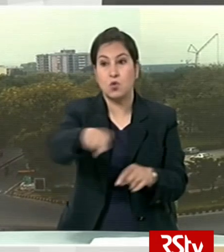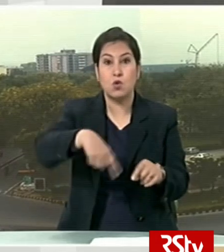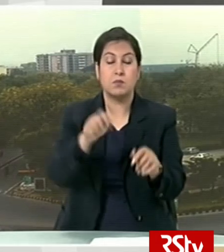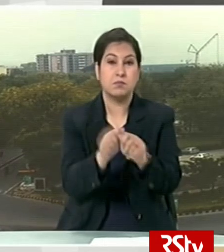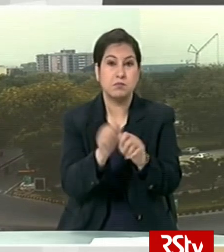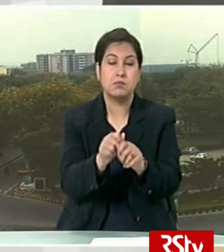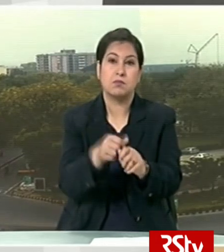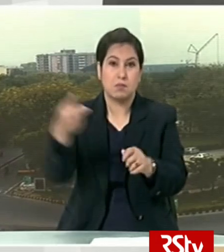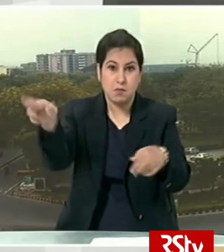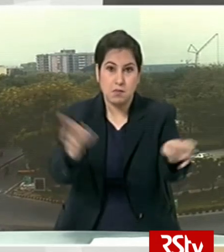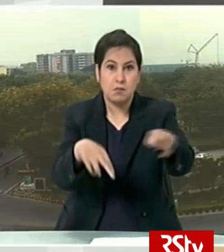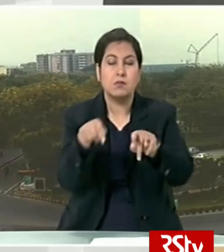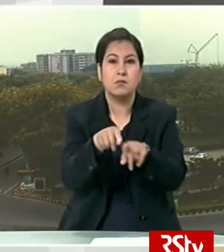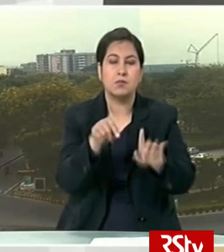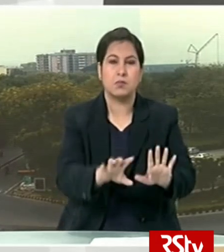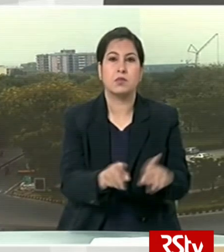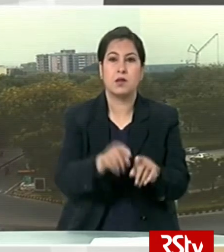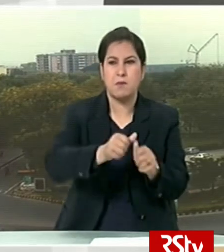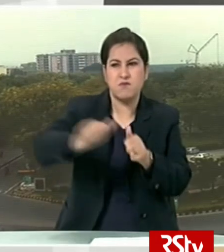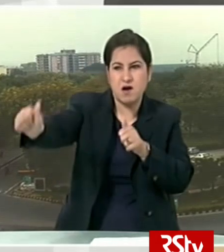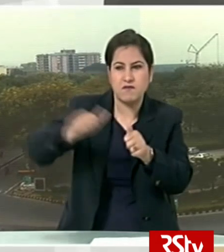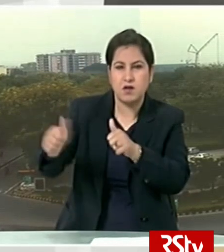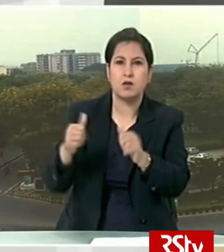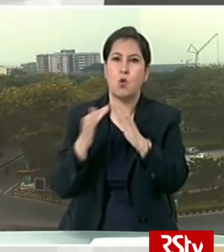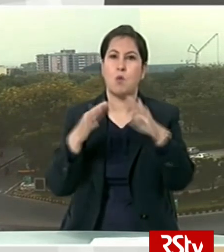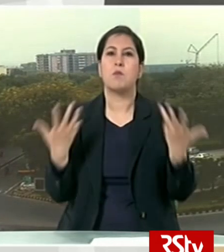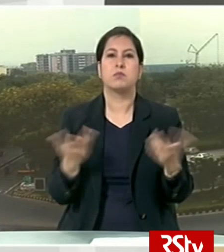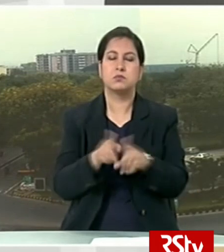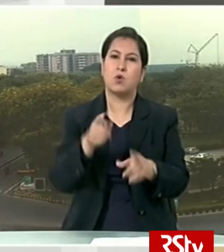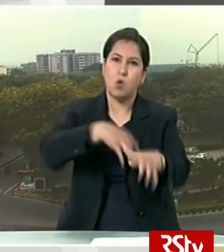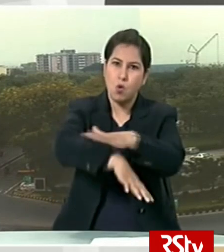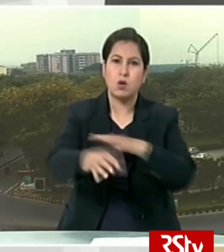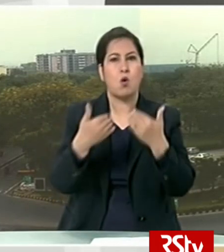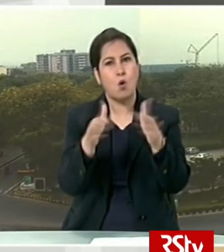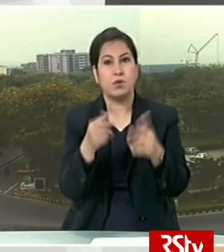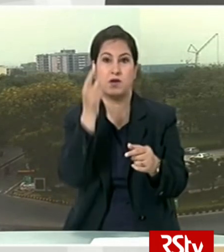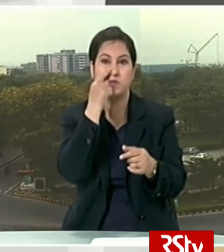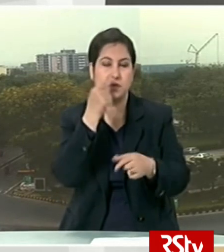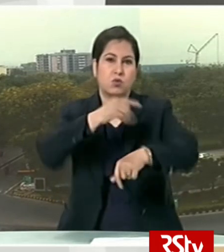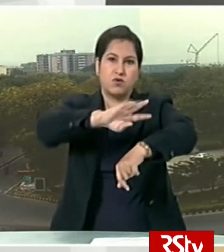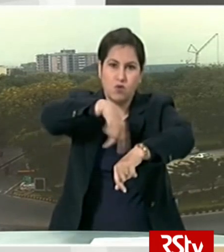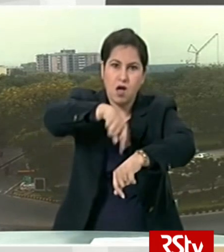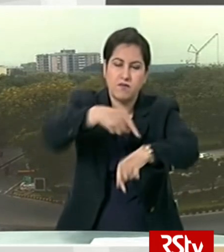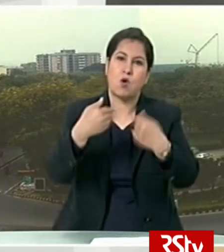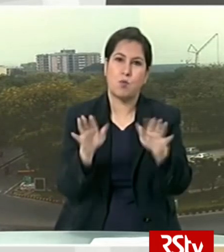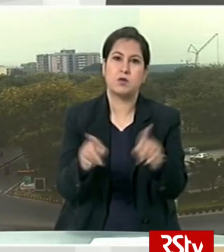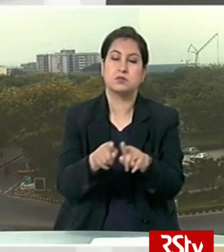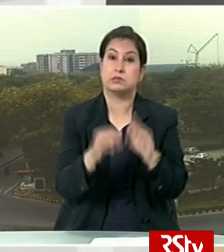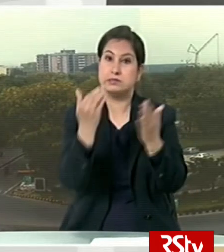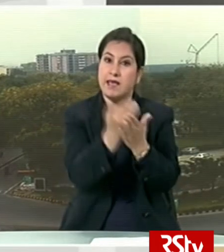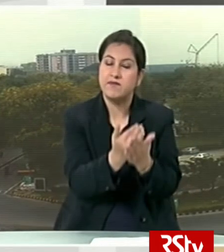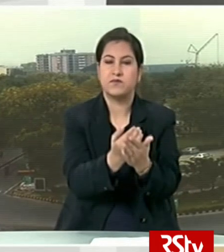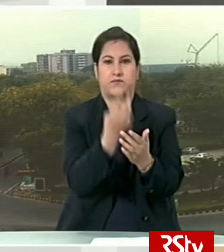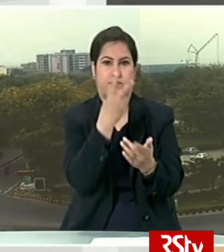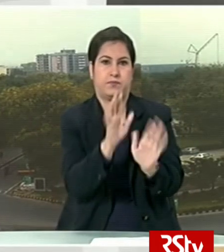workers portability of welfare benefits for migrant workers all occupation to be open to women for 24 hours a day with proper